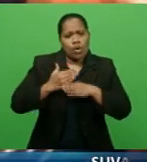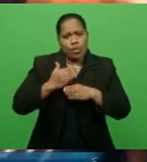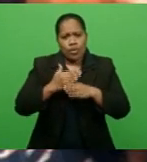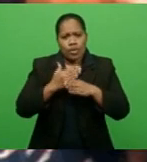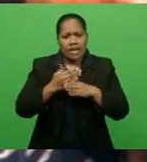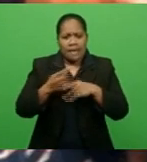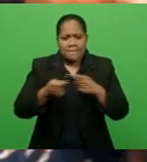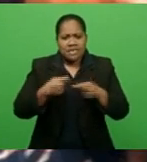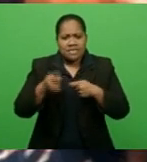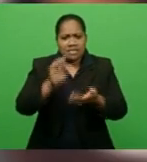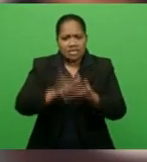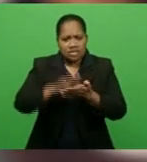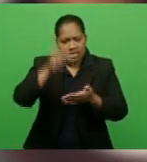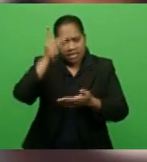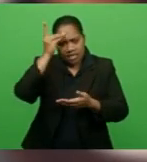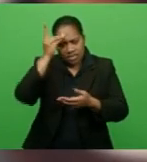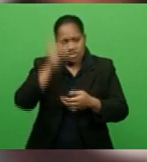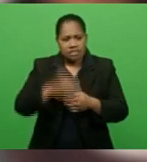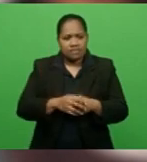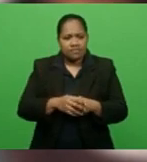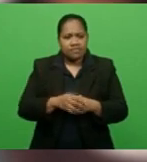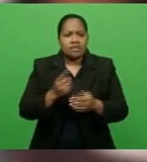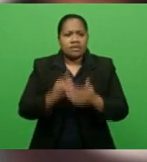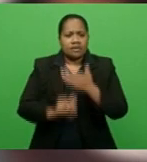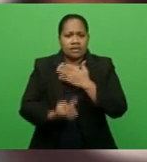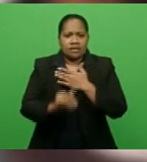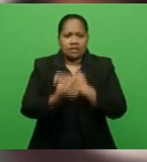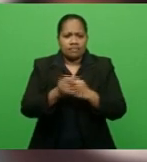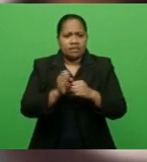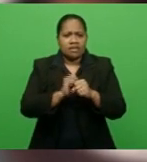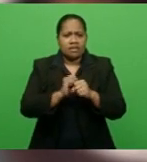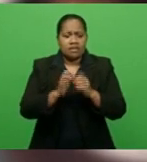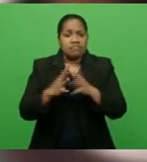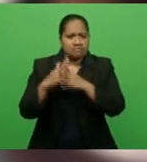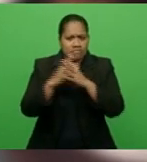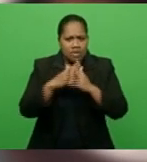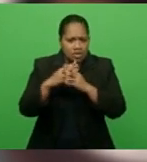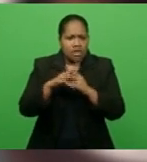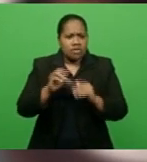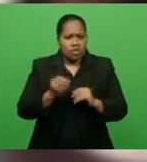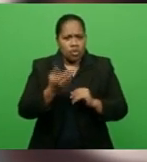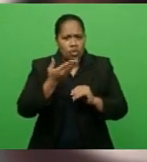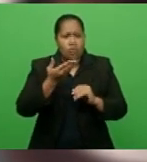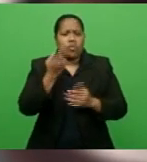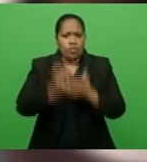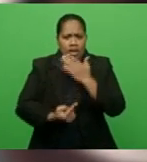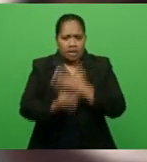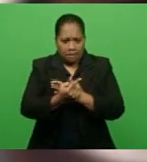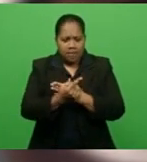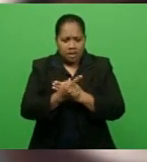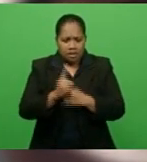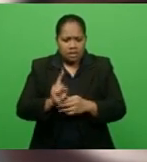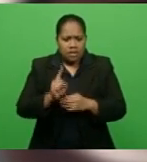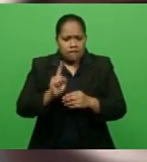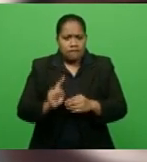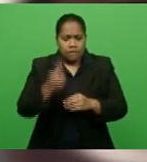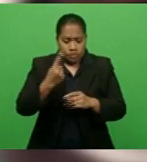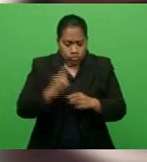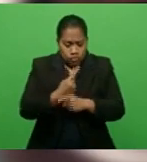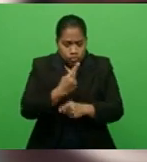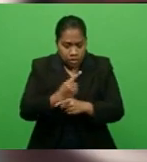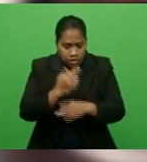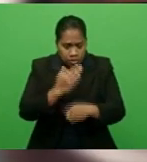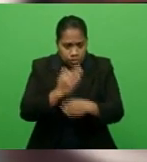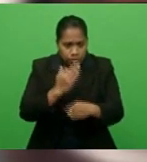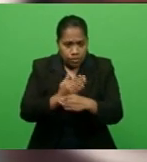education and he moved to Salt Lake City, Utah in May this year. Powell made the move and began his first week at work when COVID